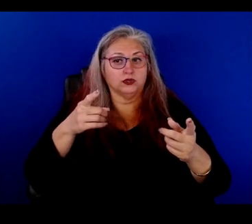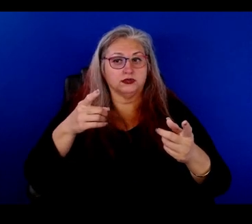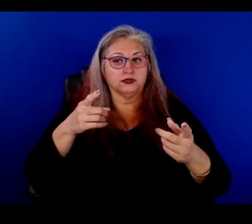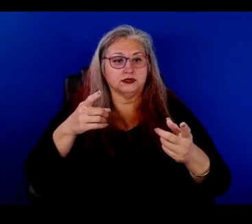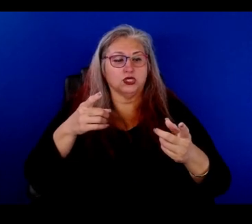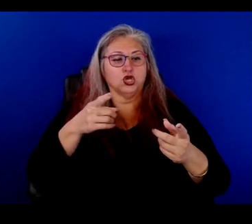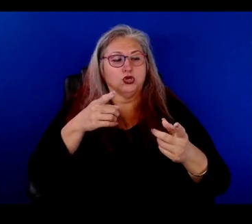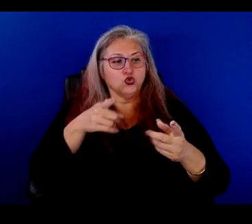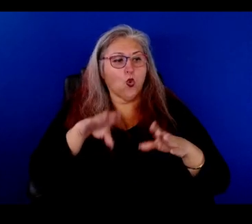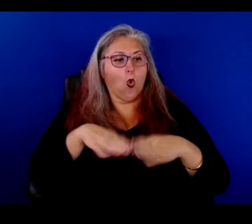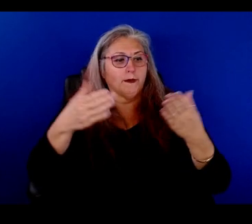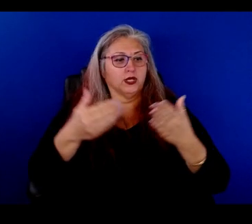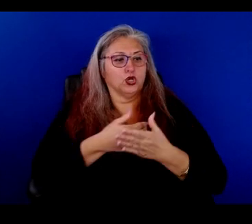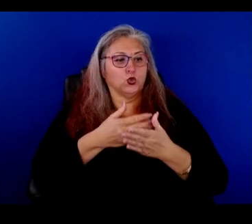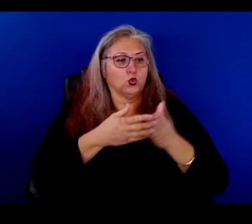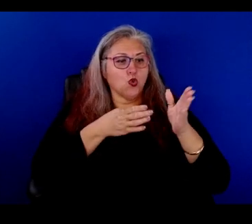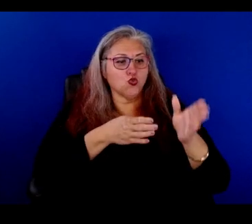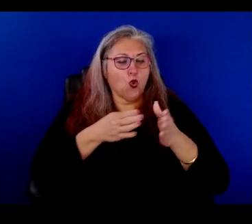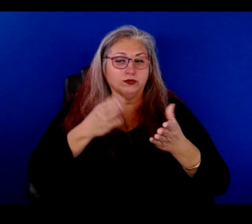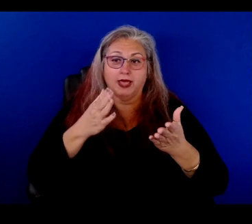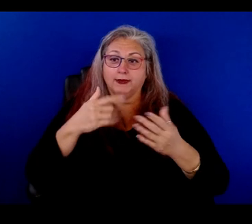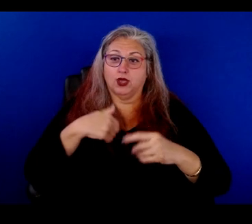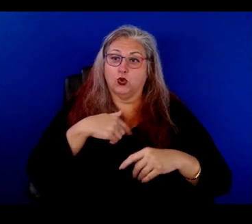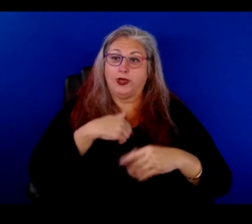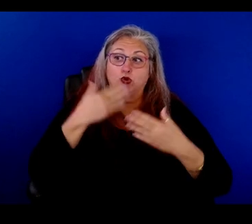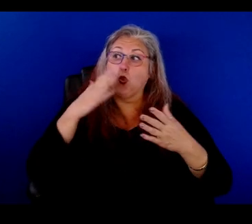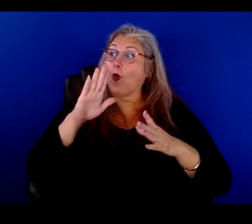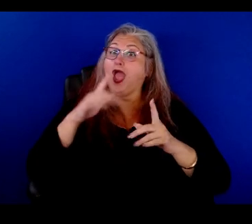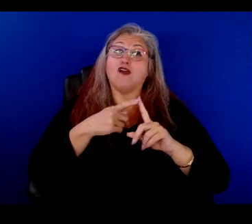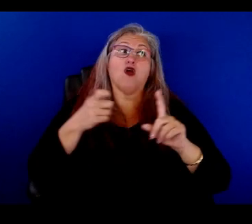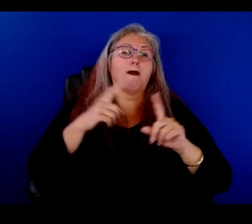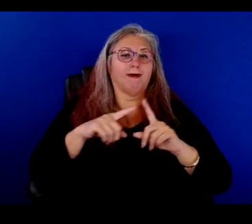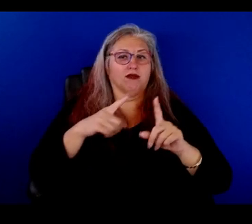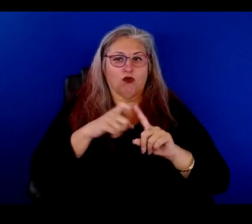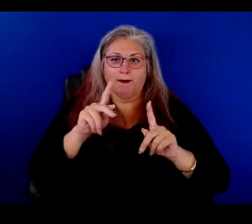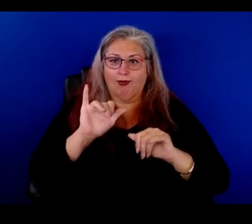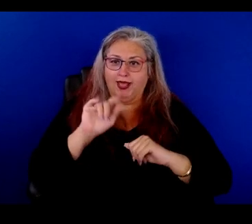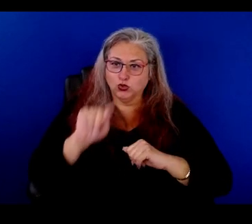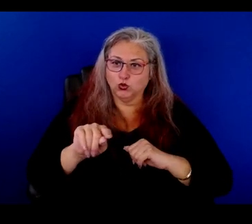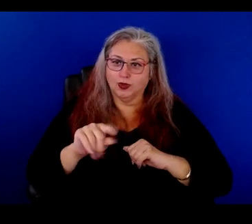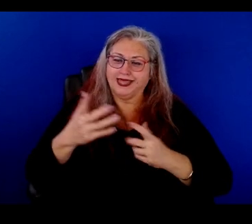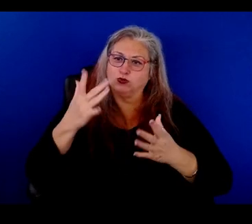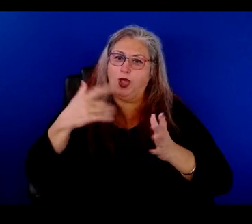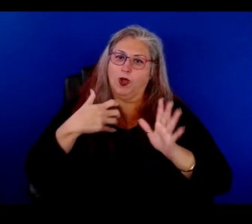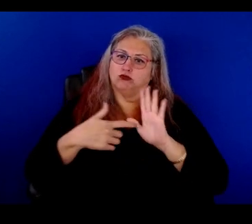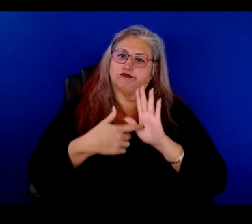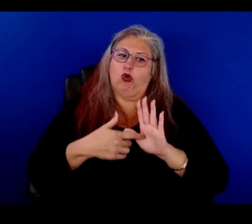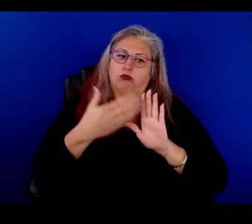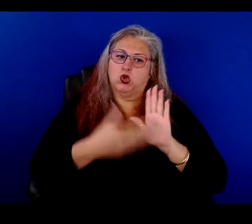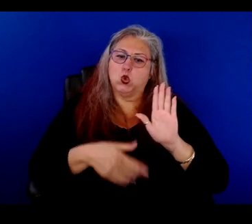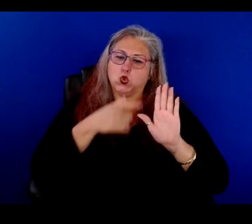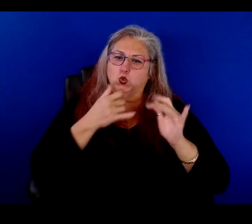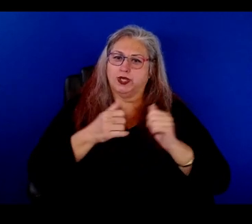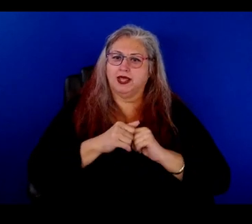that were open that we may not know where they came from, but it came from people like you. And this is what we want to present today. Um,